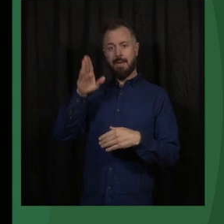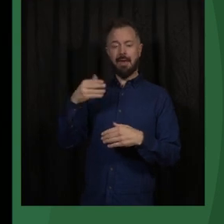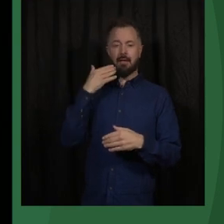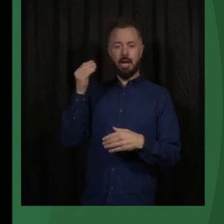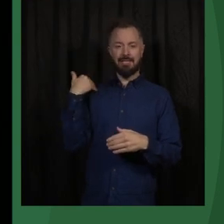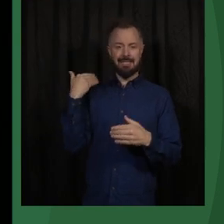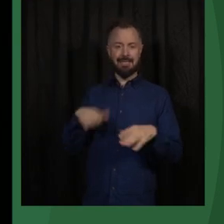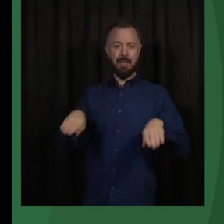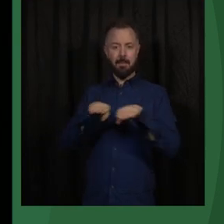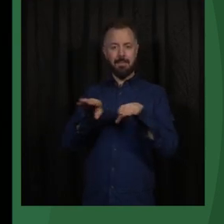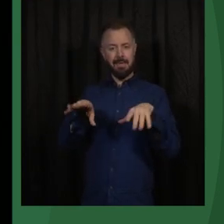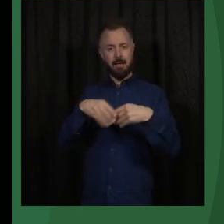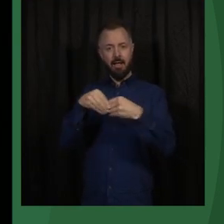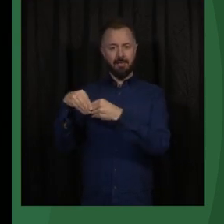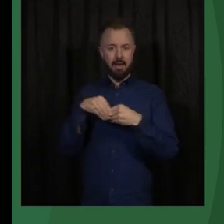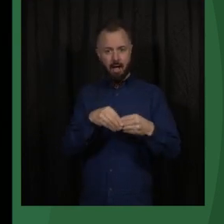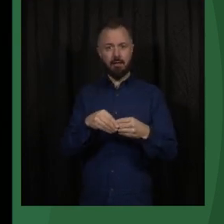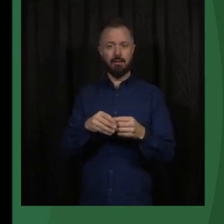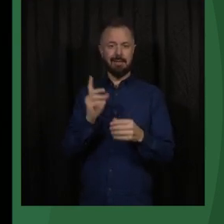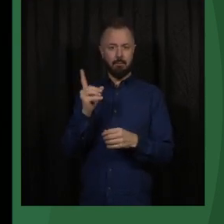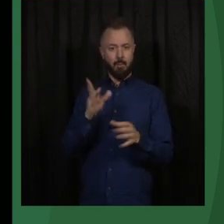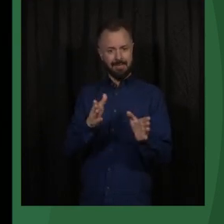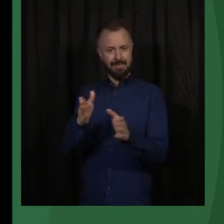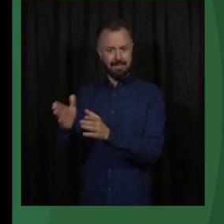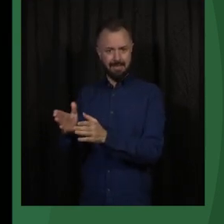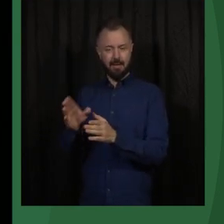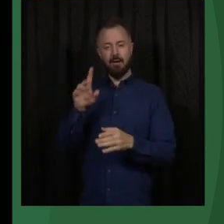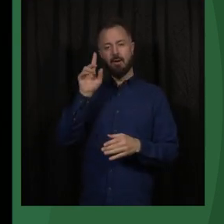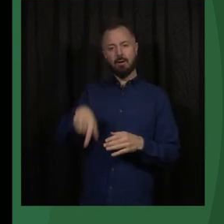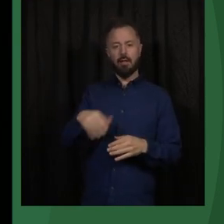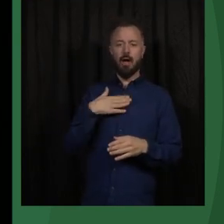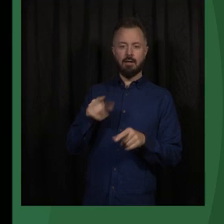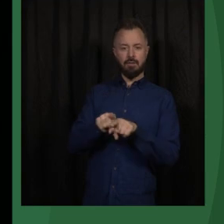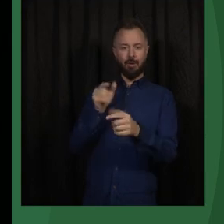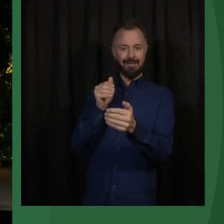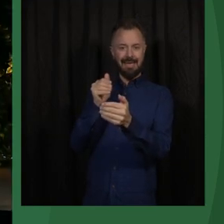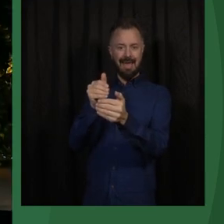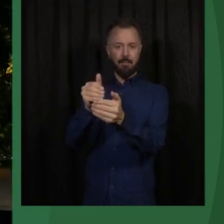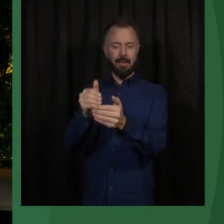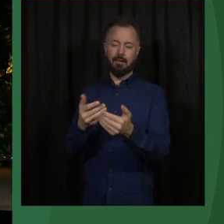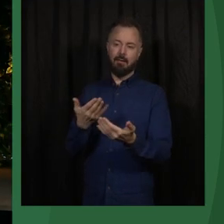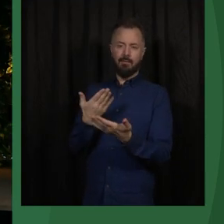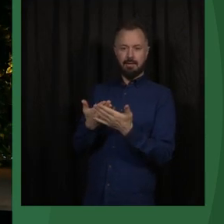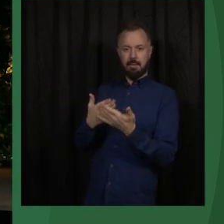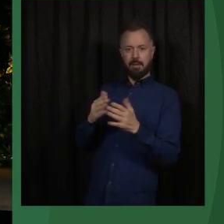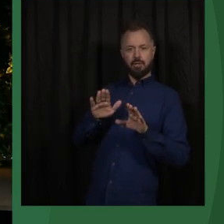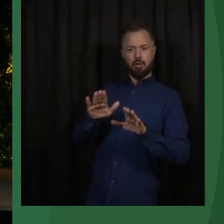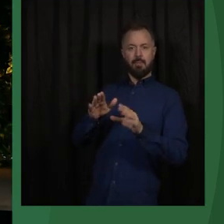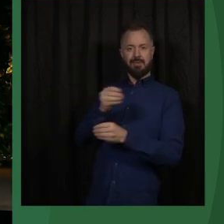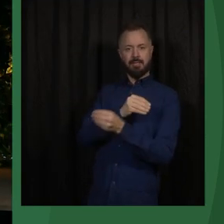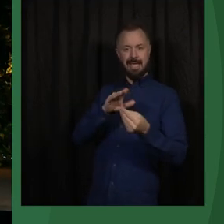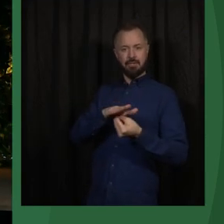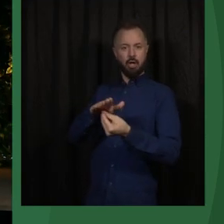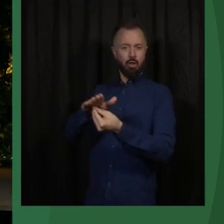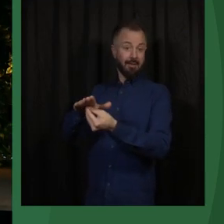diplomacy and we could have a stick in the carrot approach. We could stop financial aid flows. We